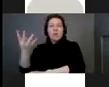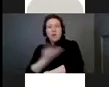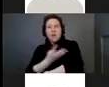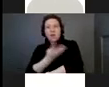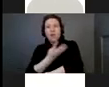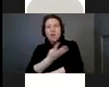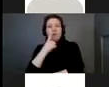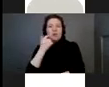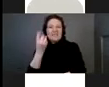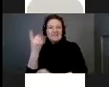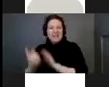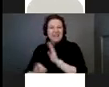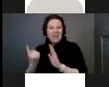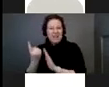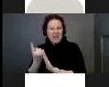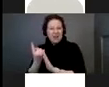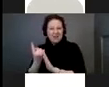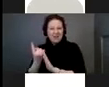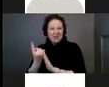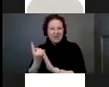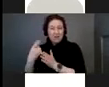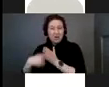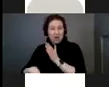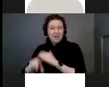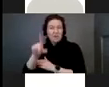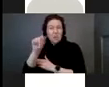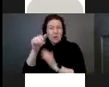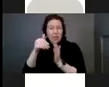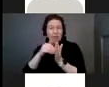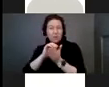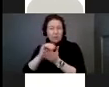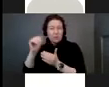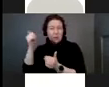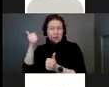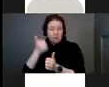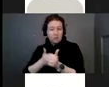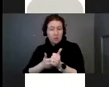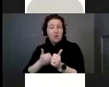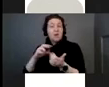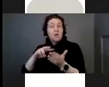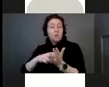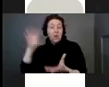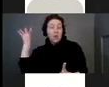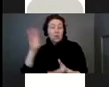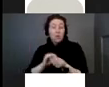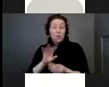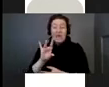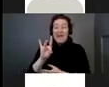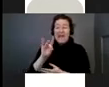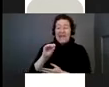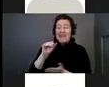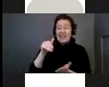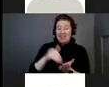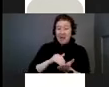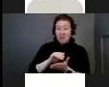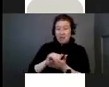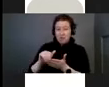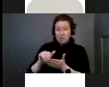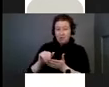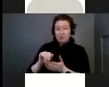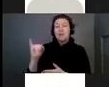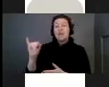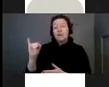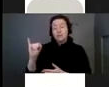And the infusions were $20,000 a piece. So a total of $80,000. And we got those covered by insurance.